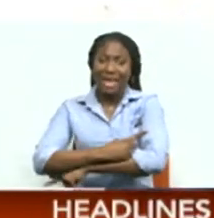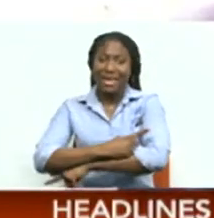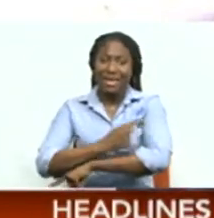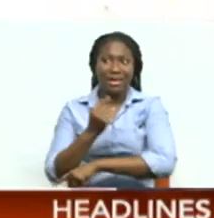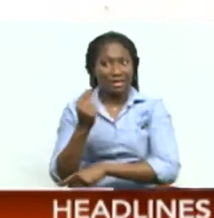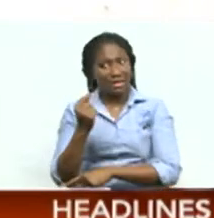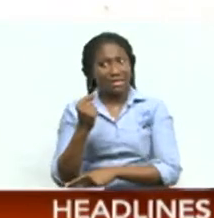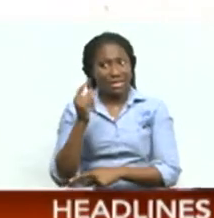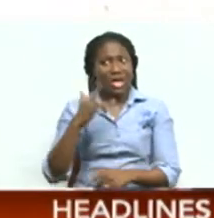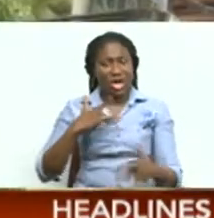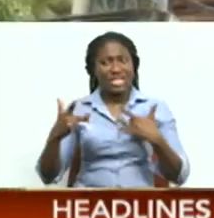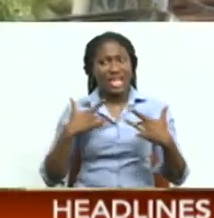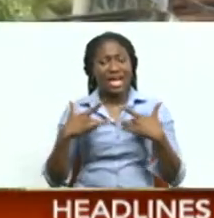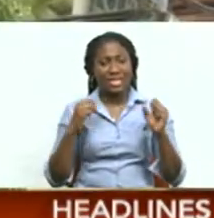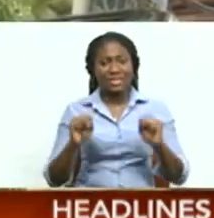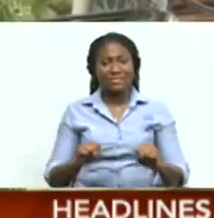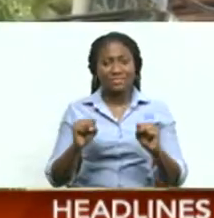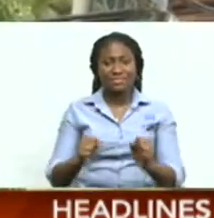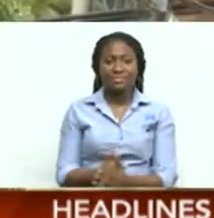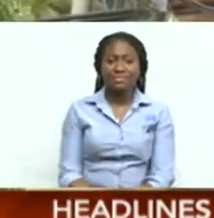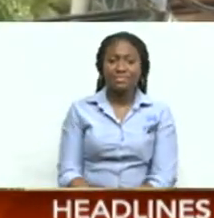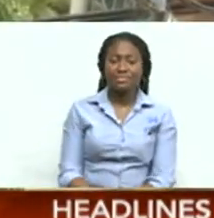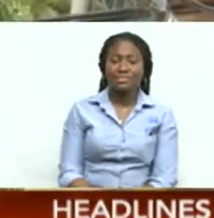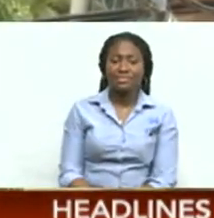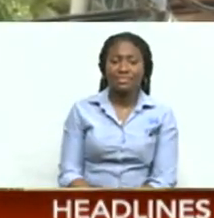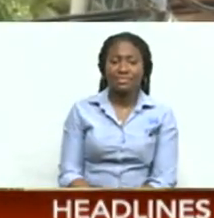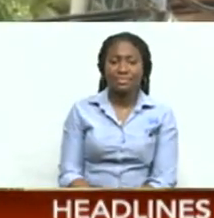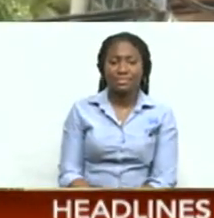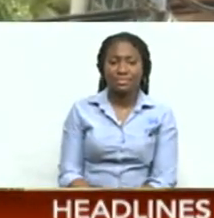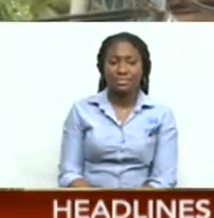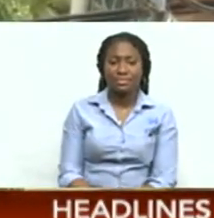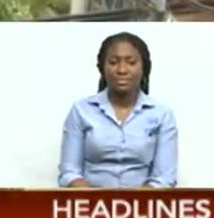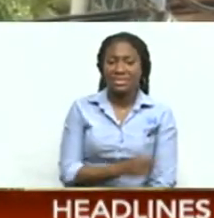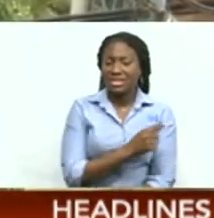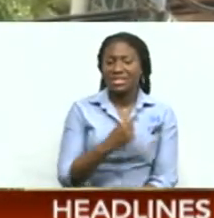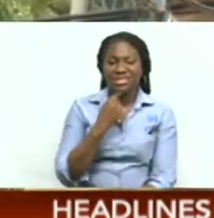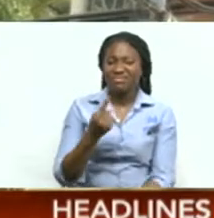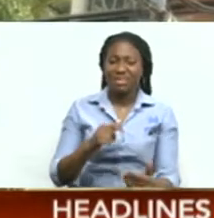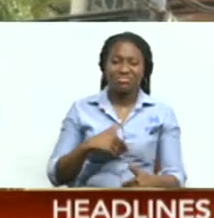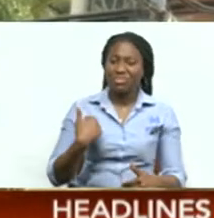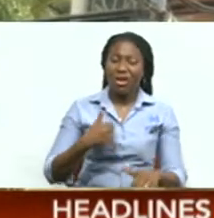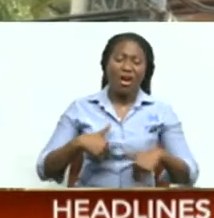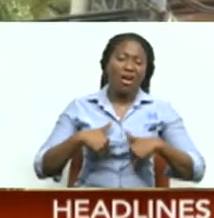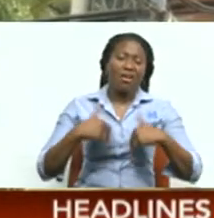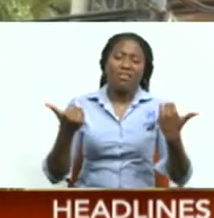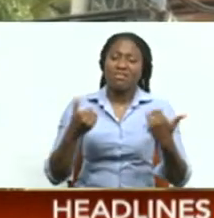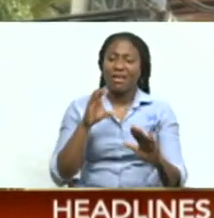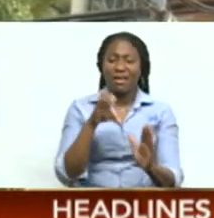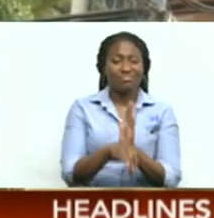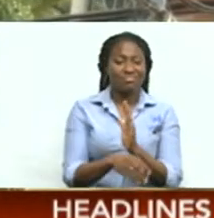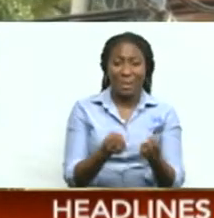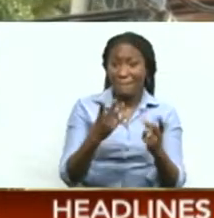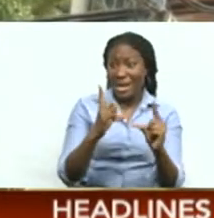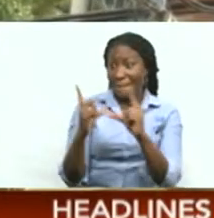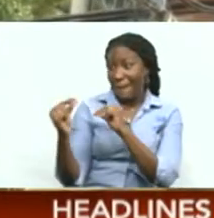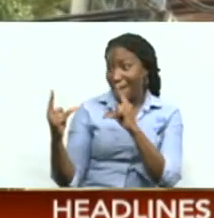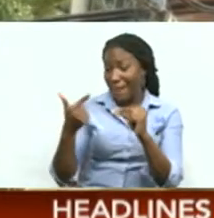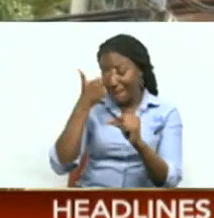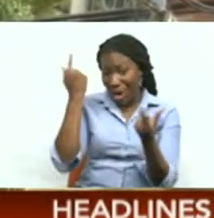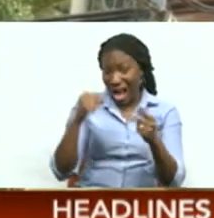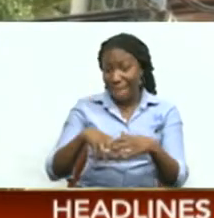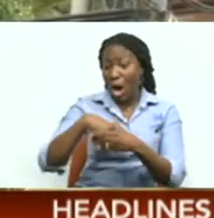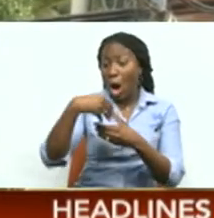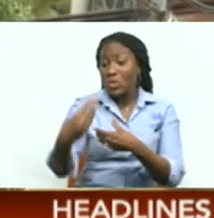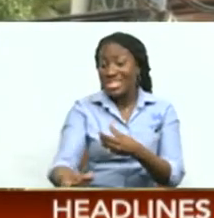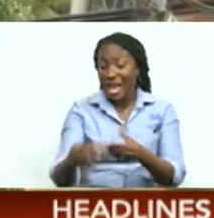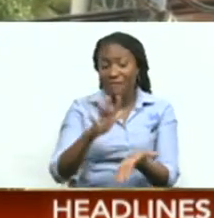thing you have to be concerned about. Sorry to put it that way, but it's a regular thing. know, there was the talk of the tongue because, you know, it happened right outside of the